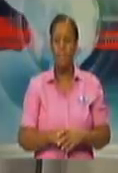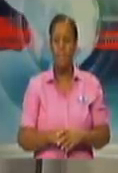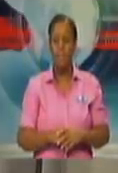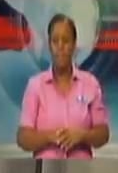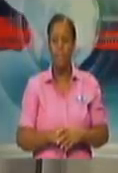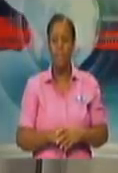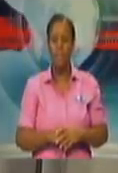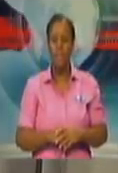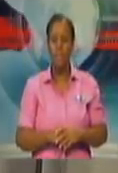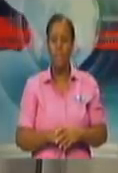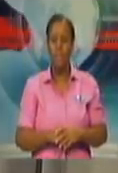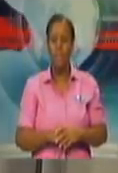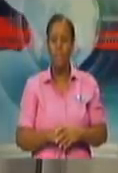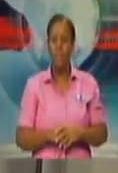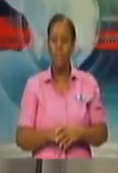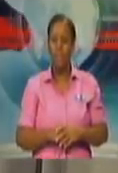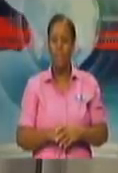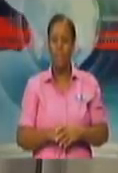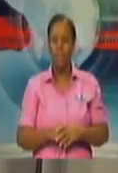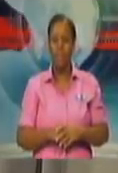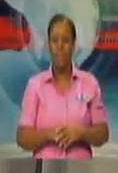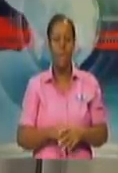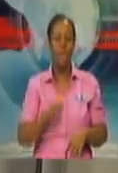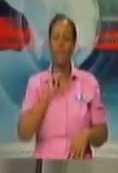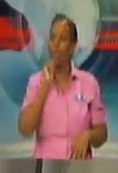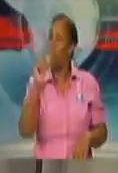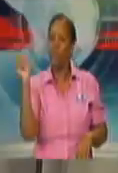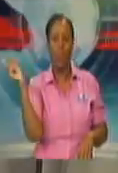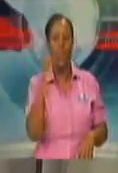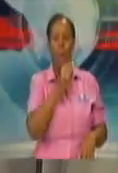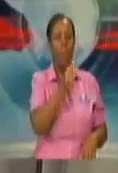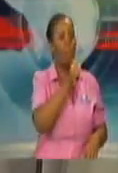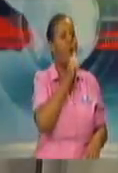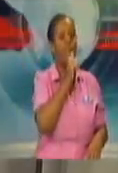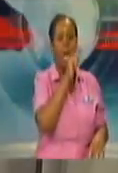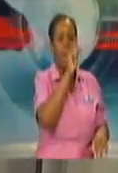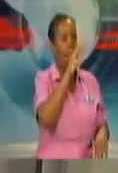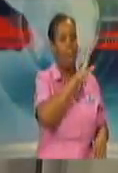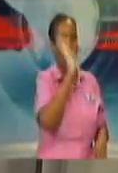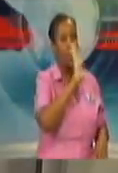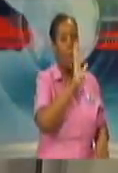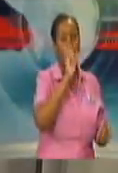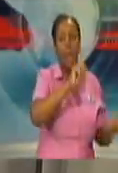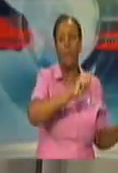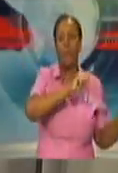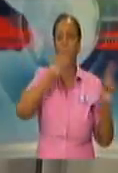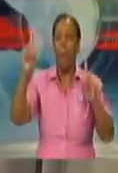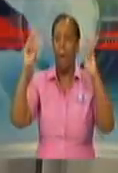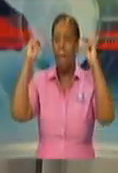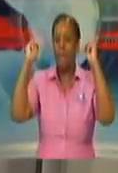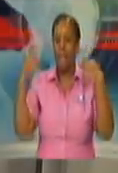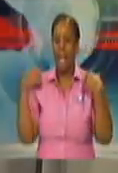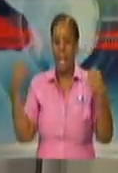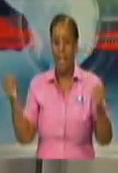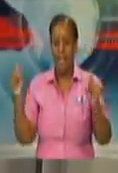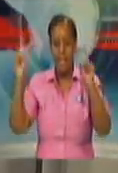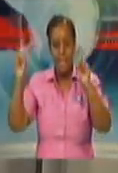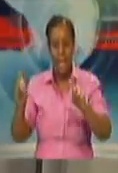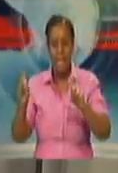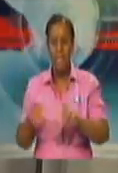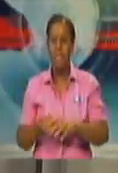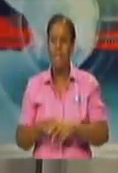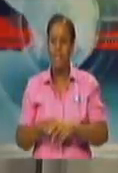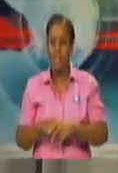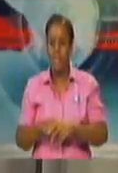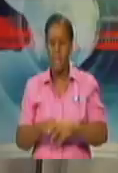we are in today. These are hard-won gains, and we don't want to lose these hard-won gains